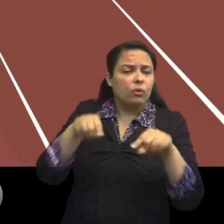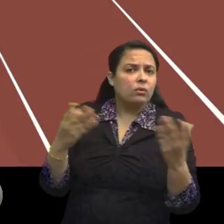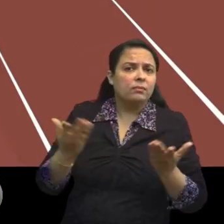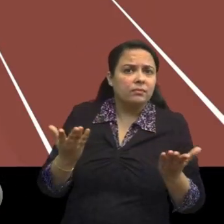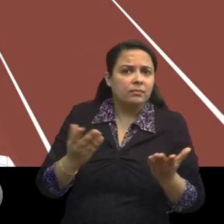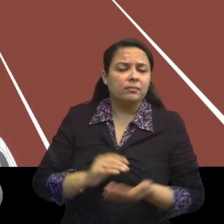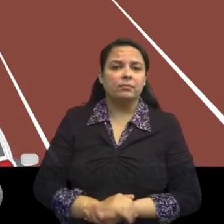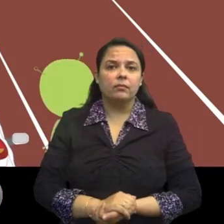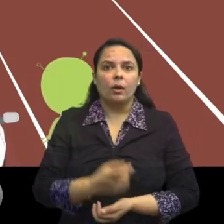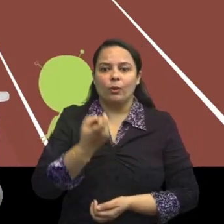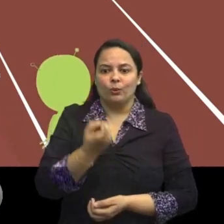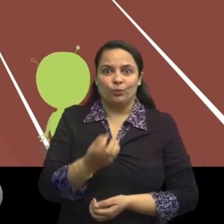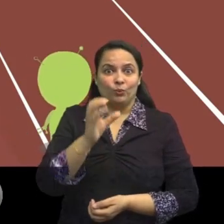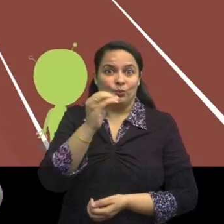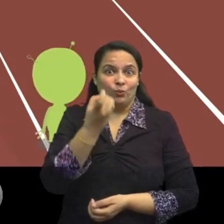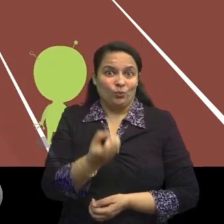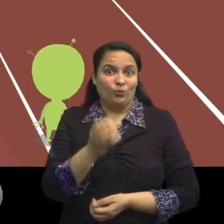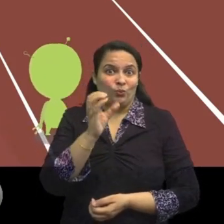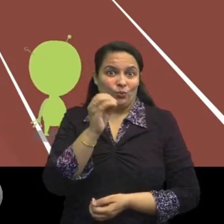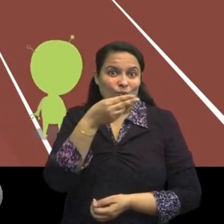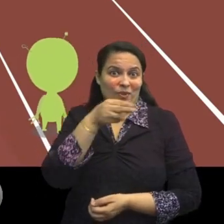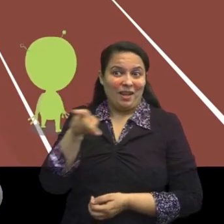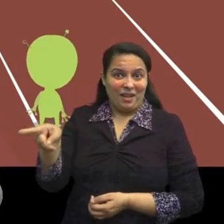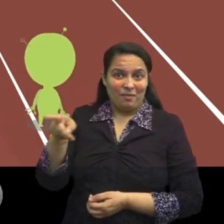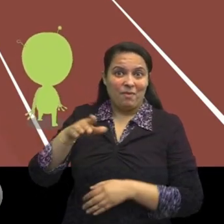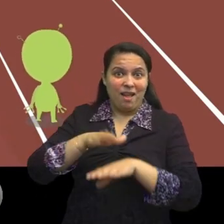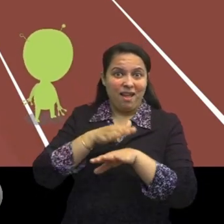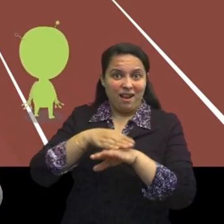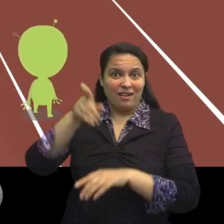Oh, oh, what is Jojo doing here?